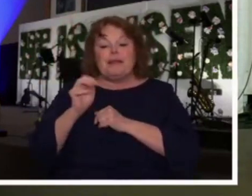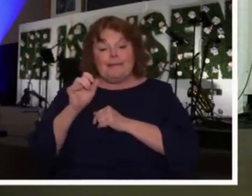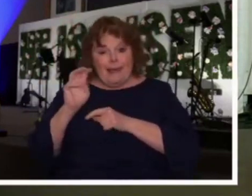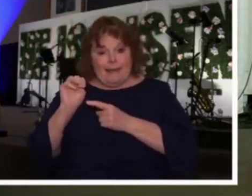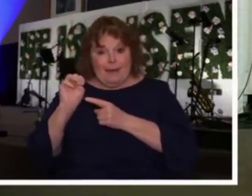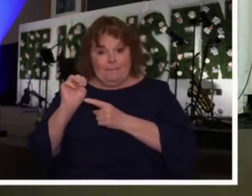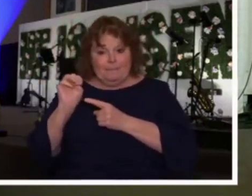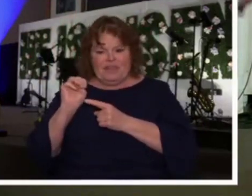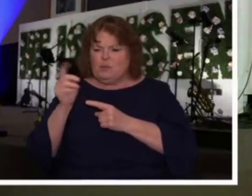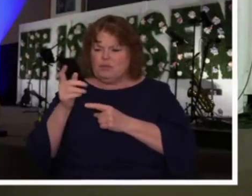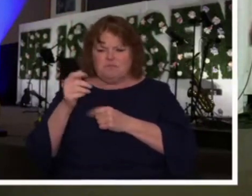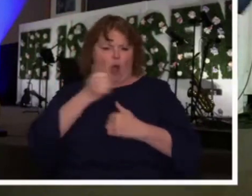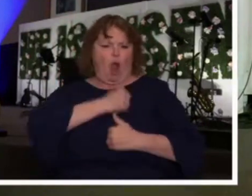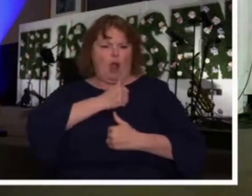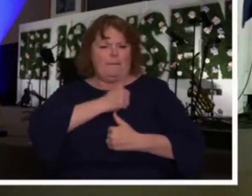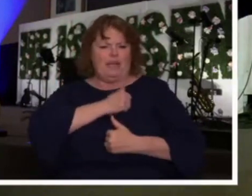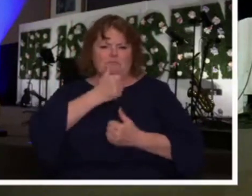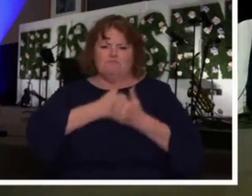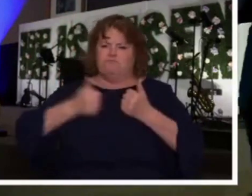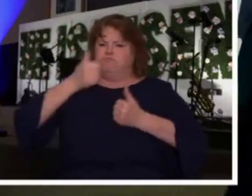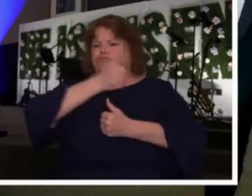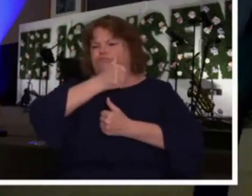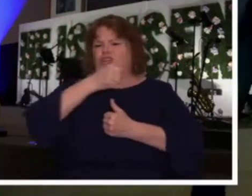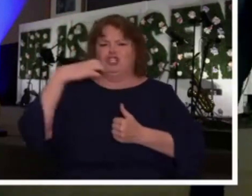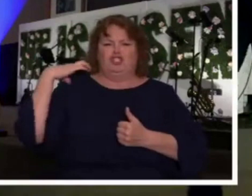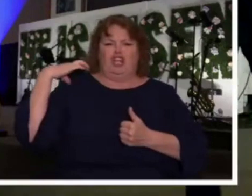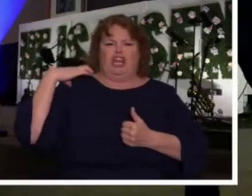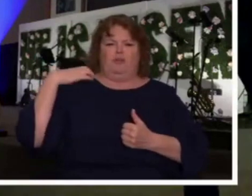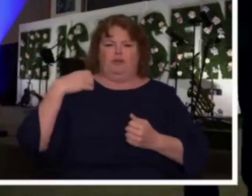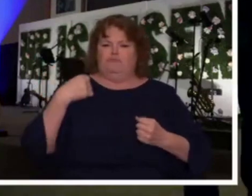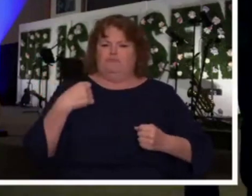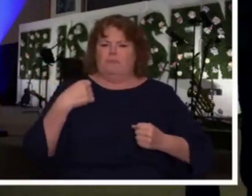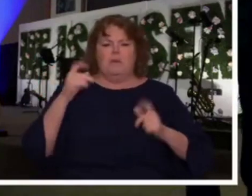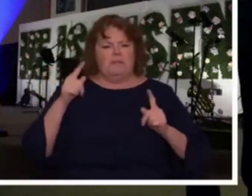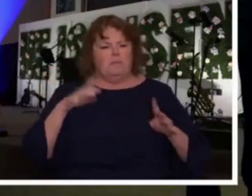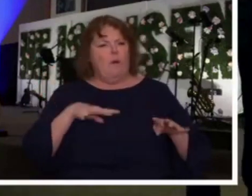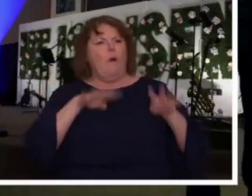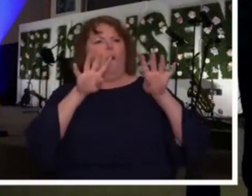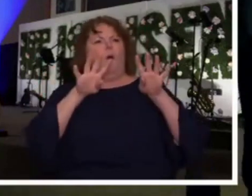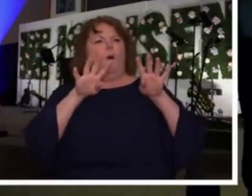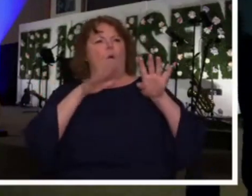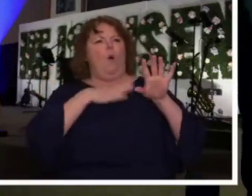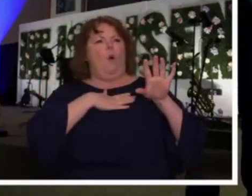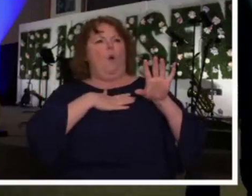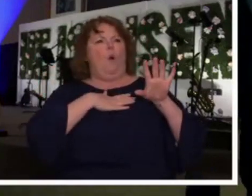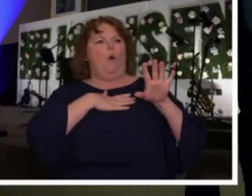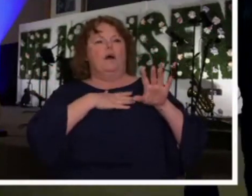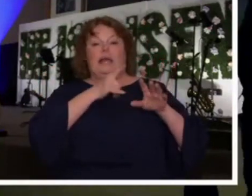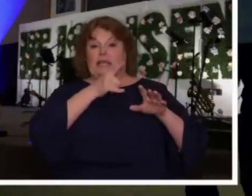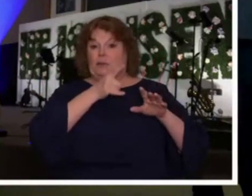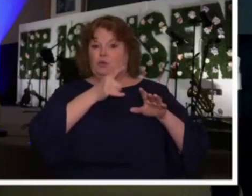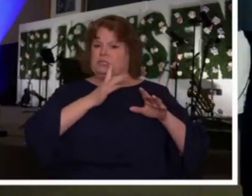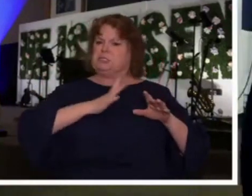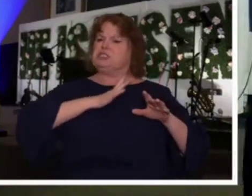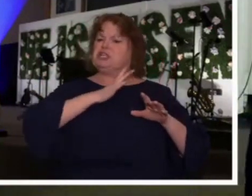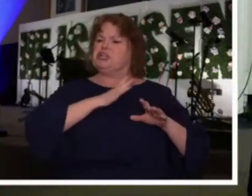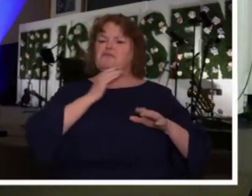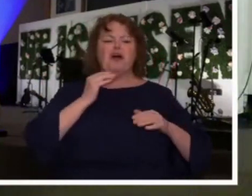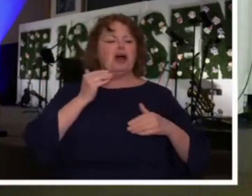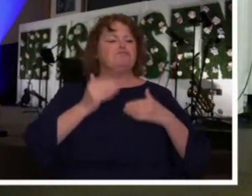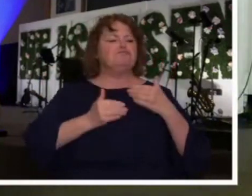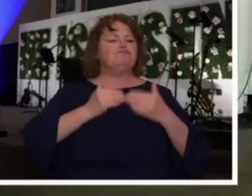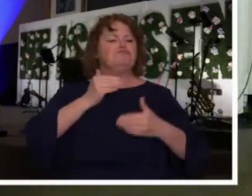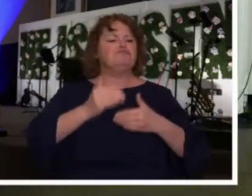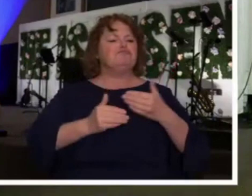a general in his army, highly thought of in the land, a dignified man. People would run to serve him. Yet the